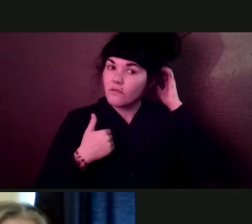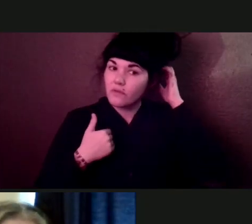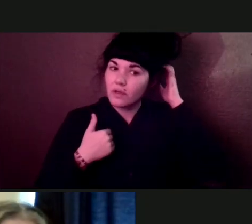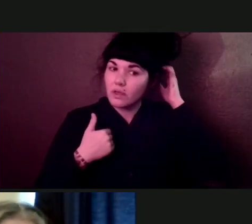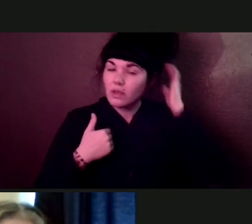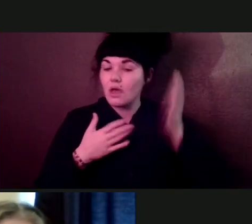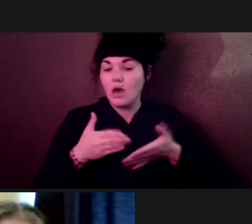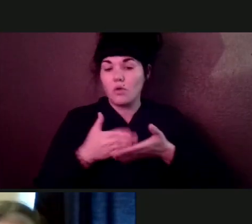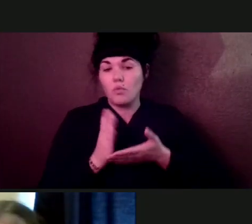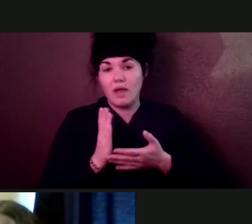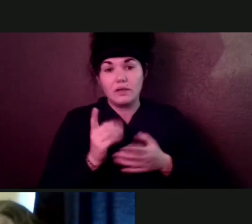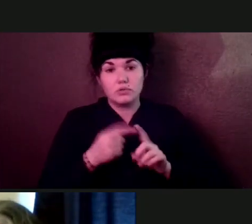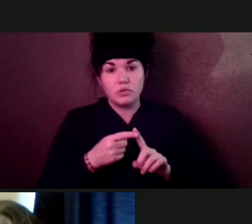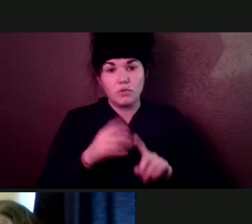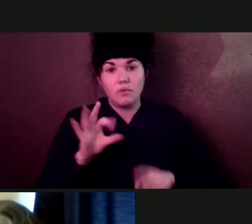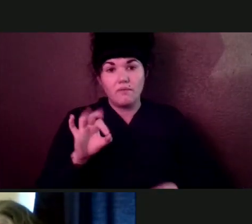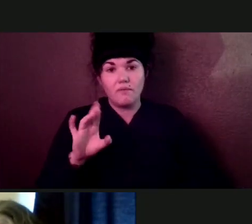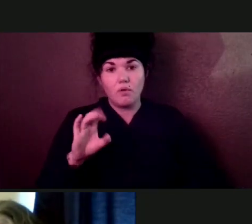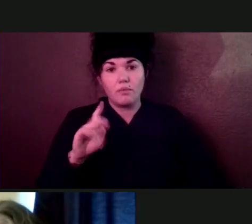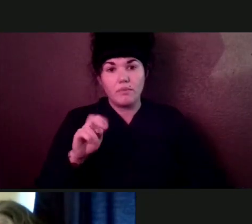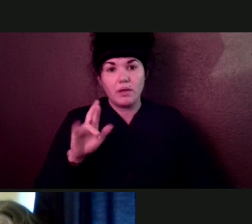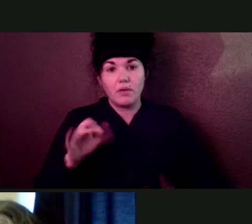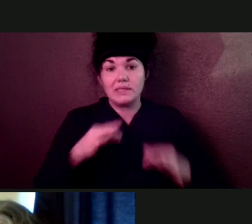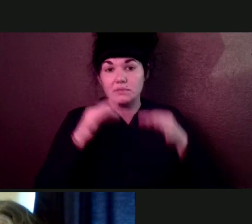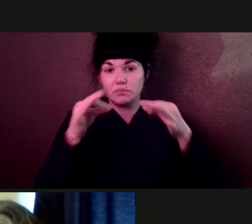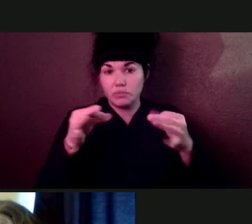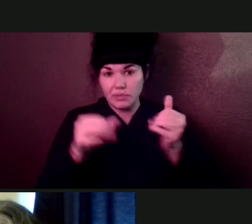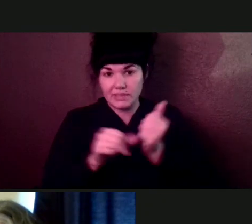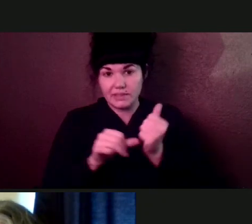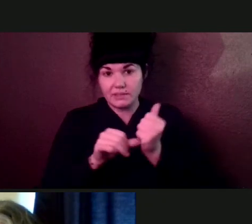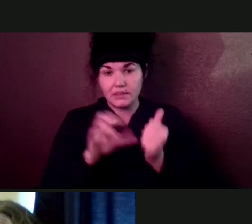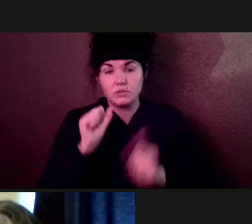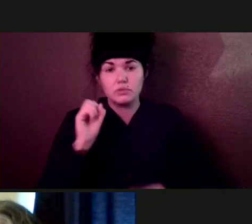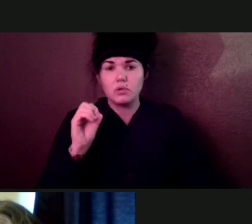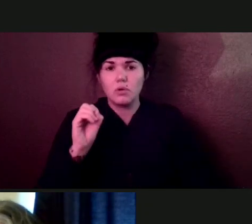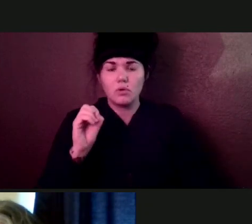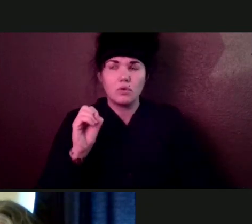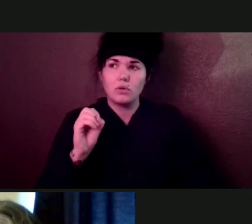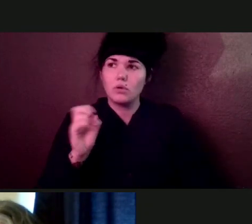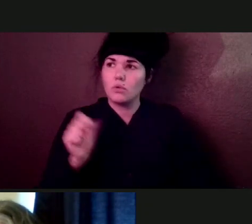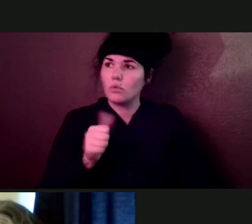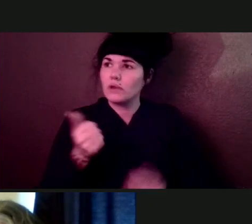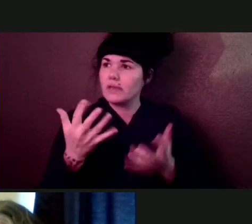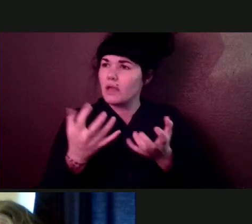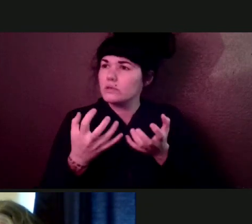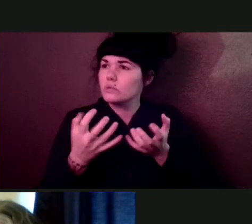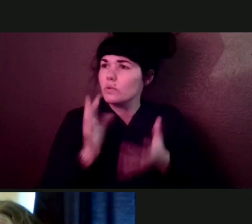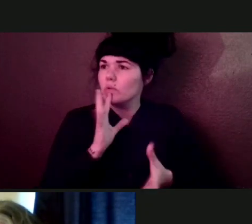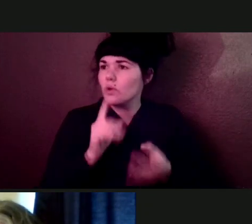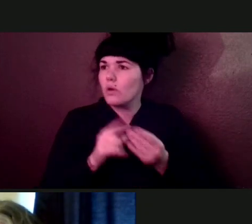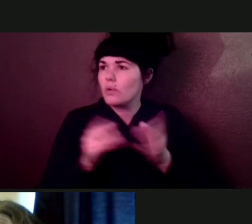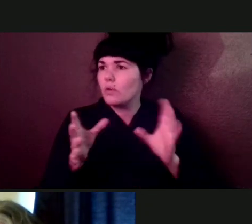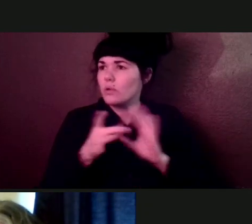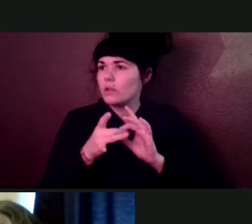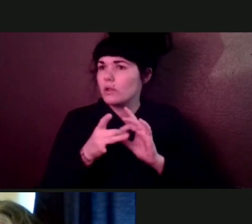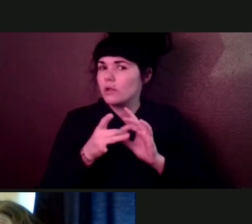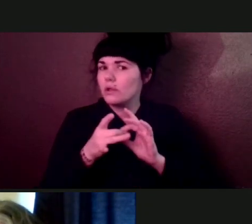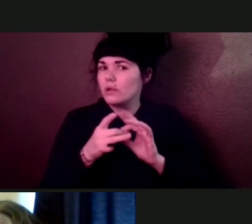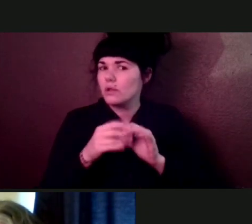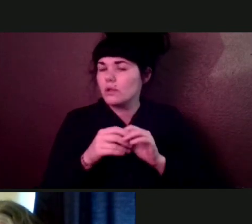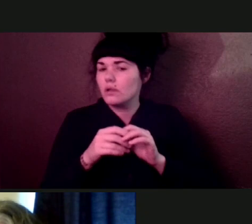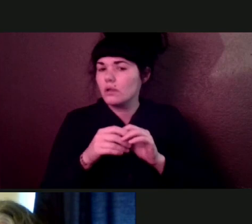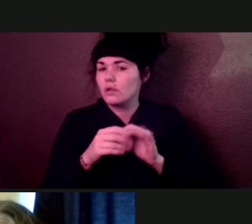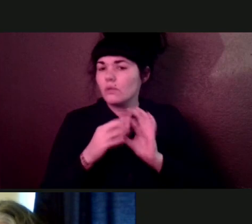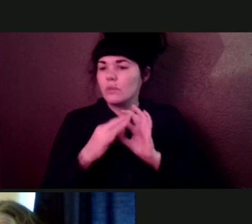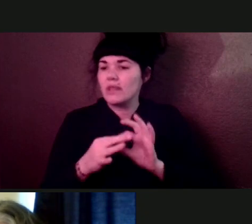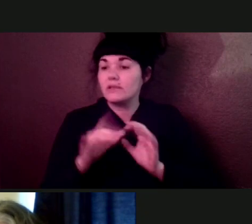um, just check that out and let's see what else do we want to hit in terms of links. I'm going to give